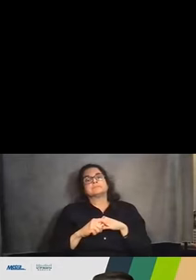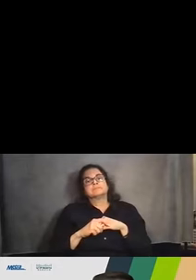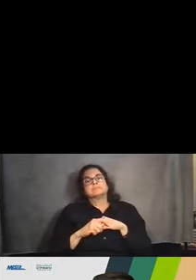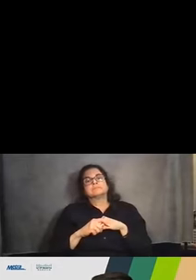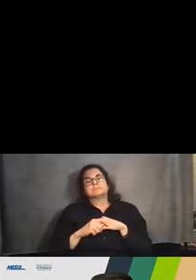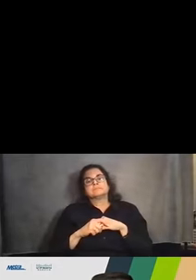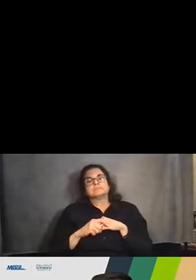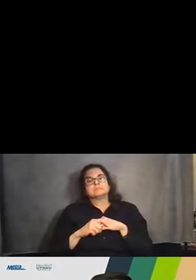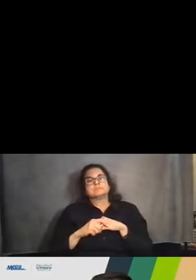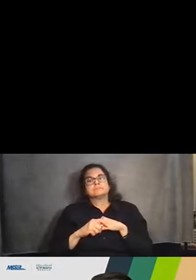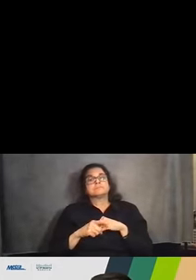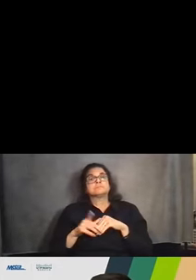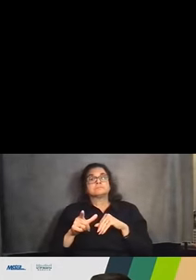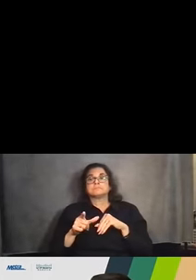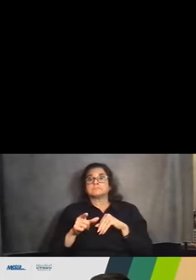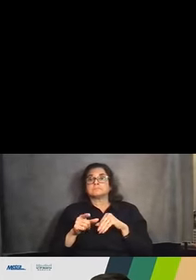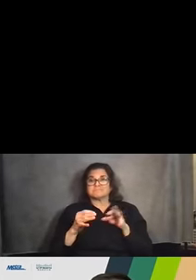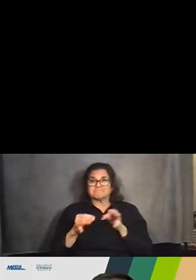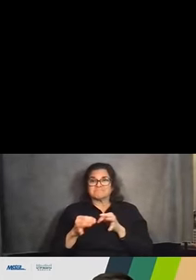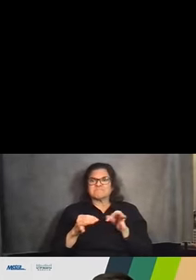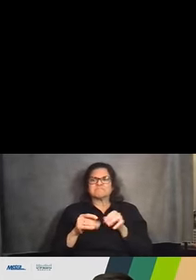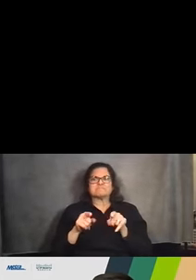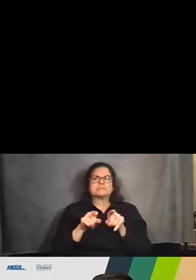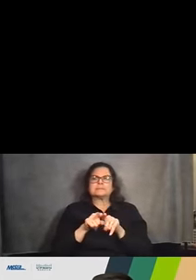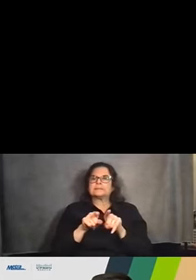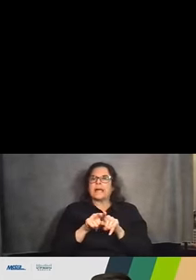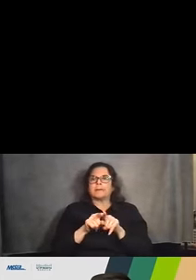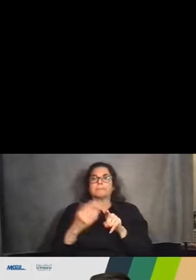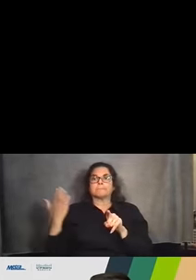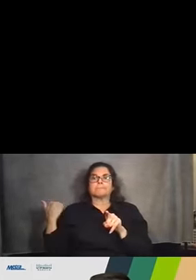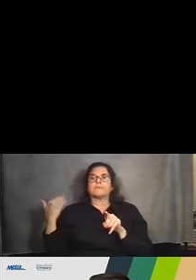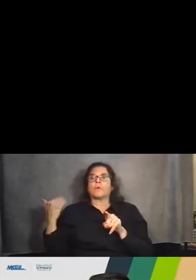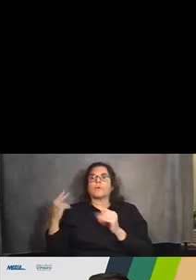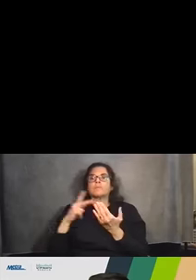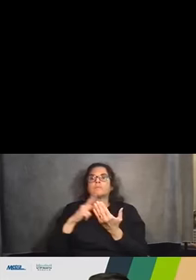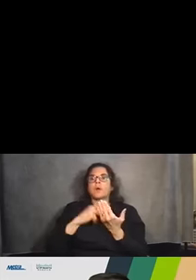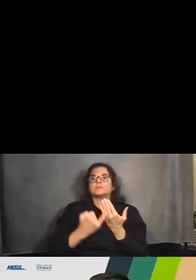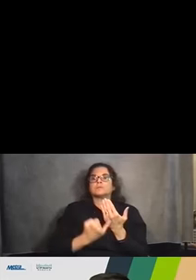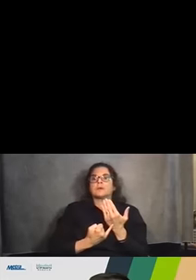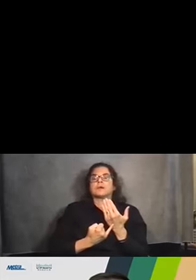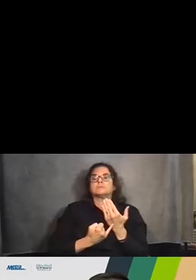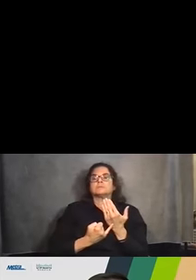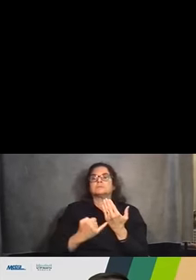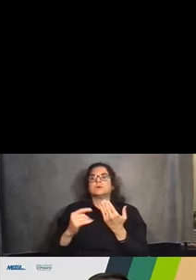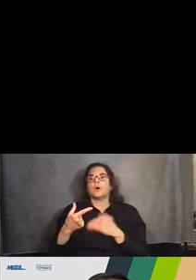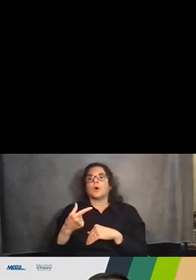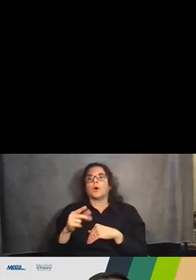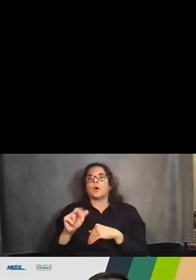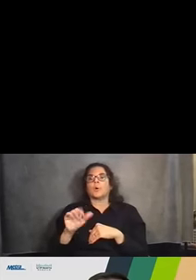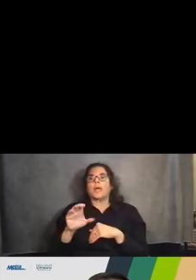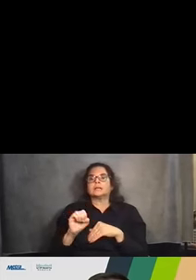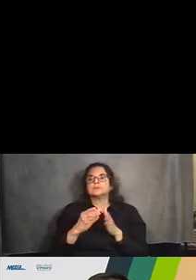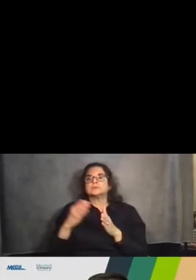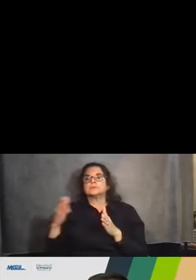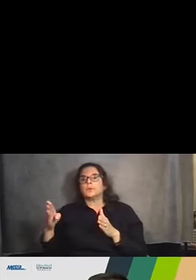So again, as I noted, this was the same type of staging that was completed as part of the previous project between Grace and Balmoral. You can see these